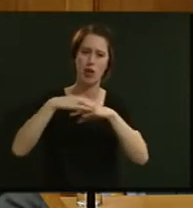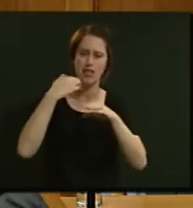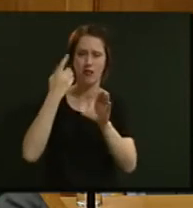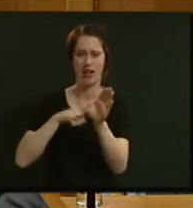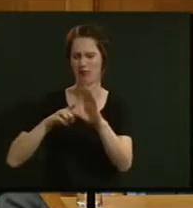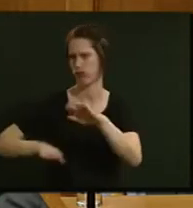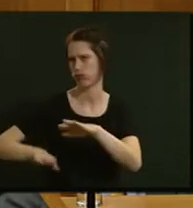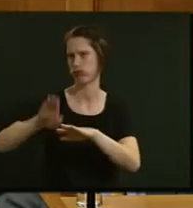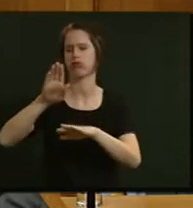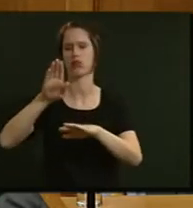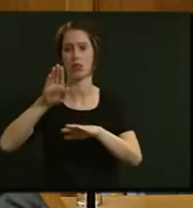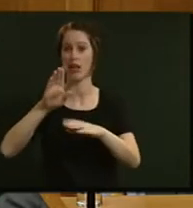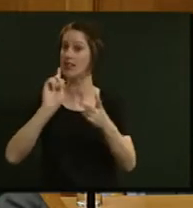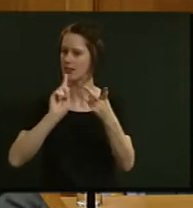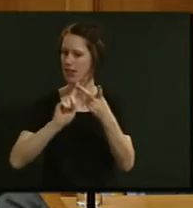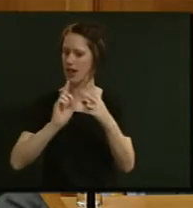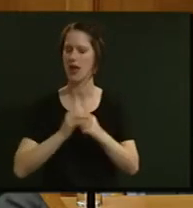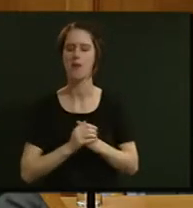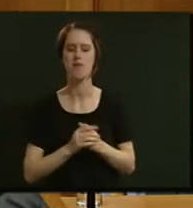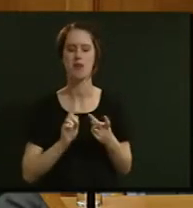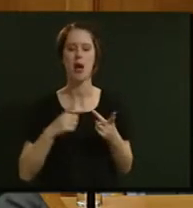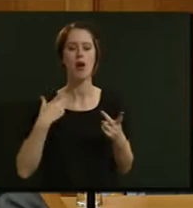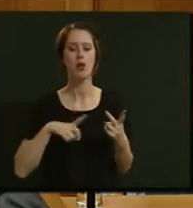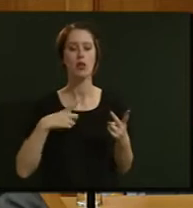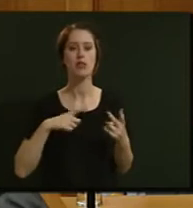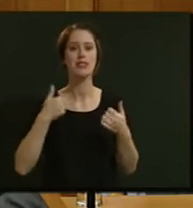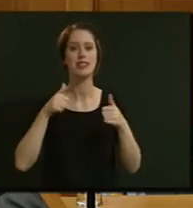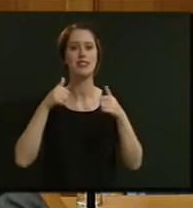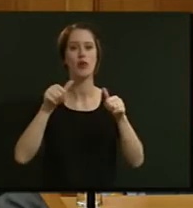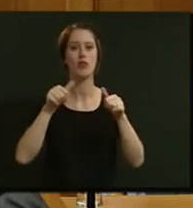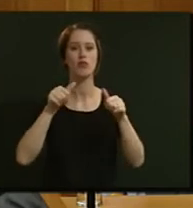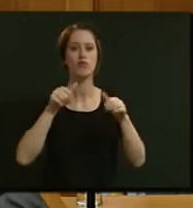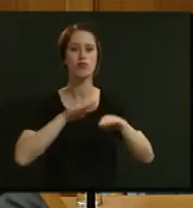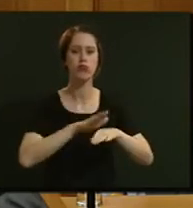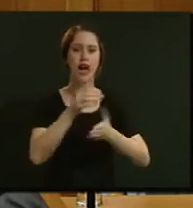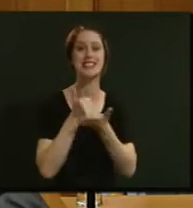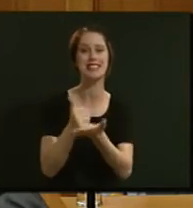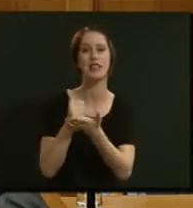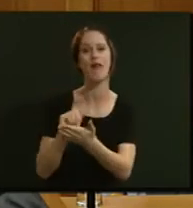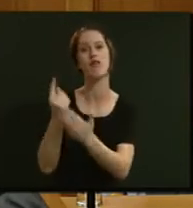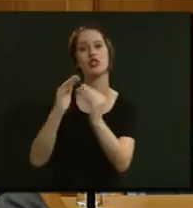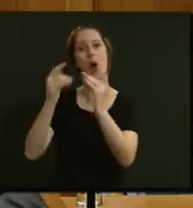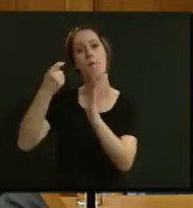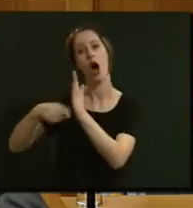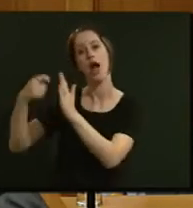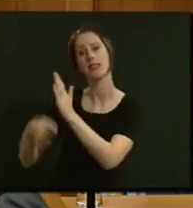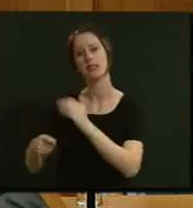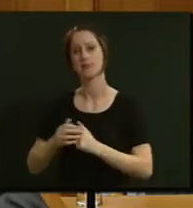high. Secondly, because of the successful ramping up of assistance to first home buyers. In